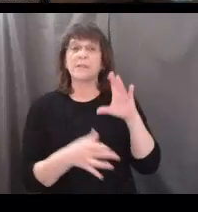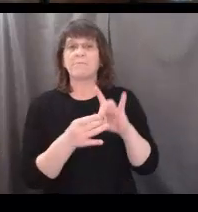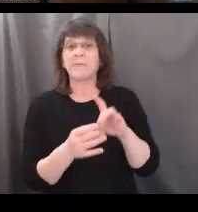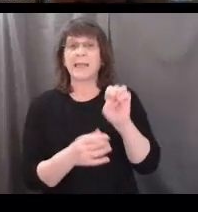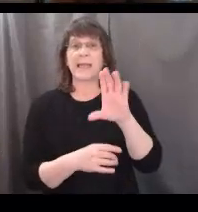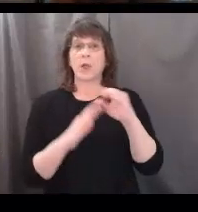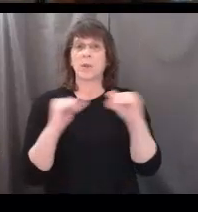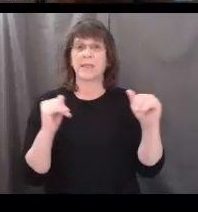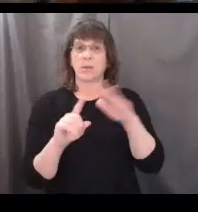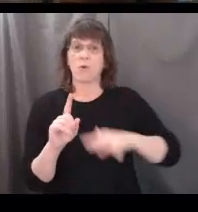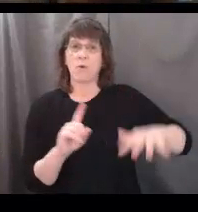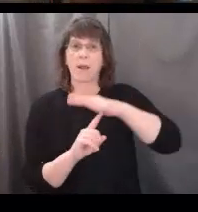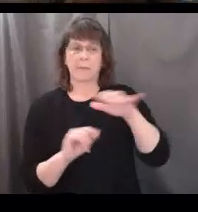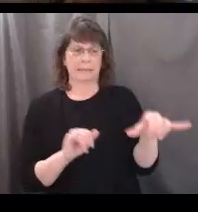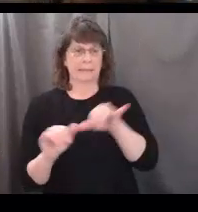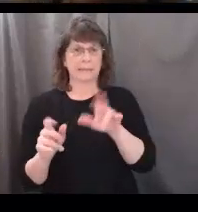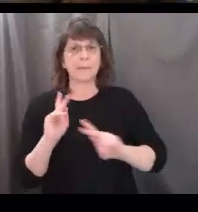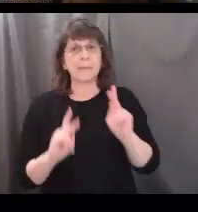them just like we are.